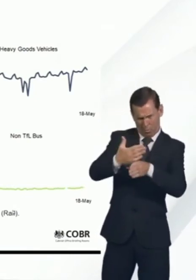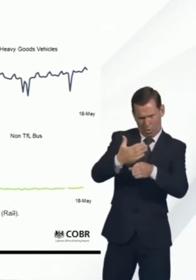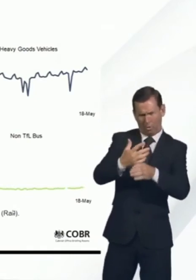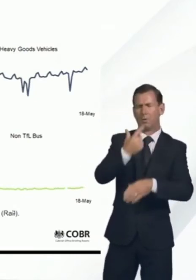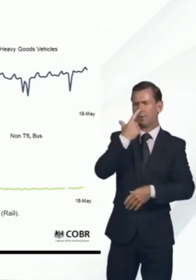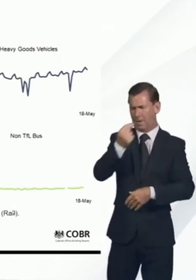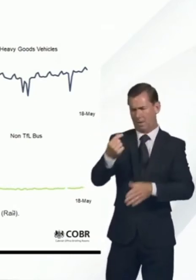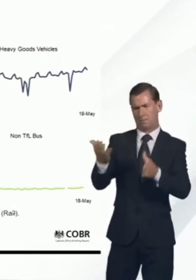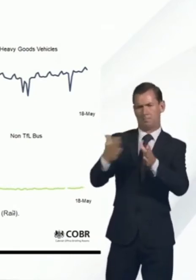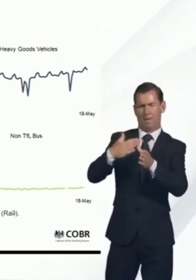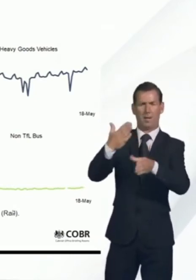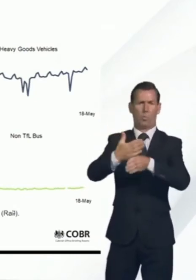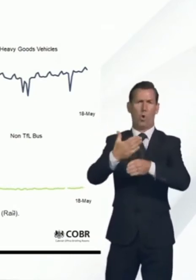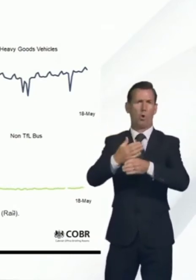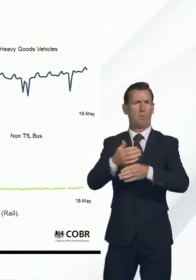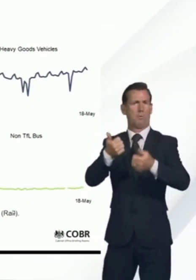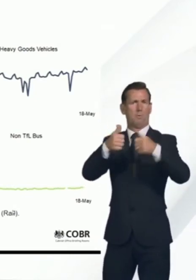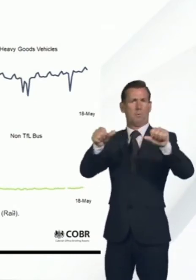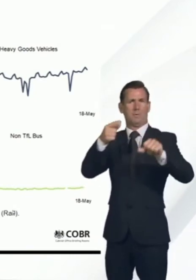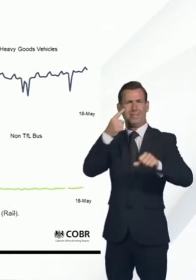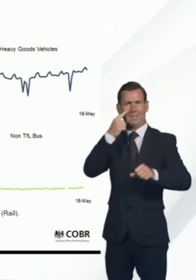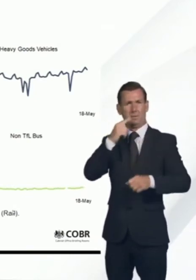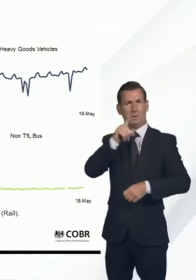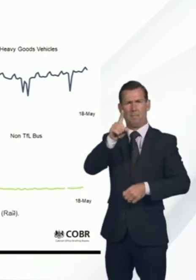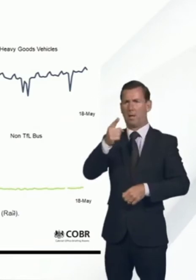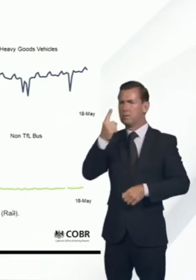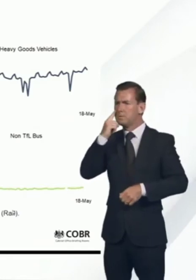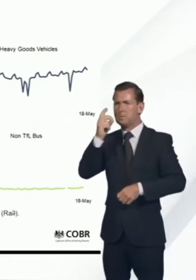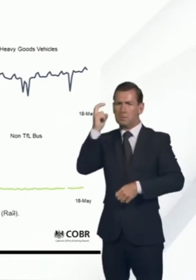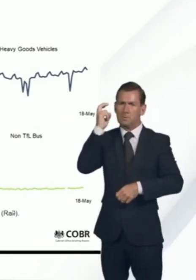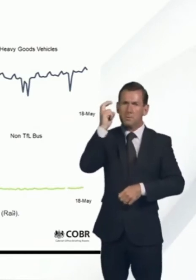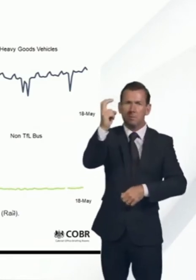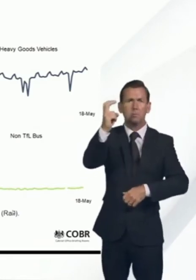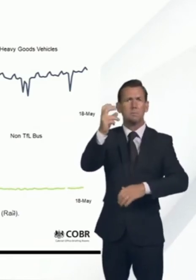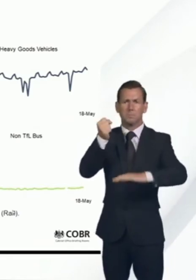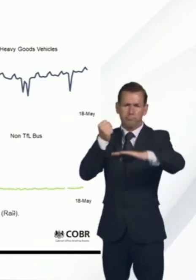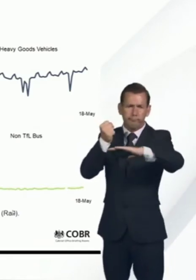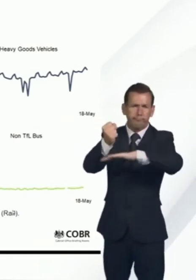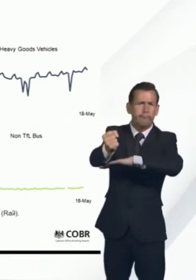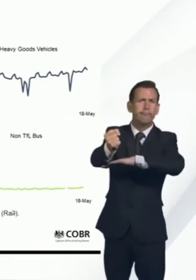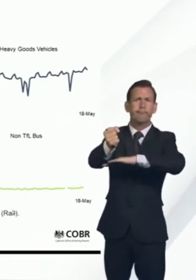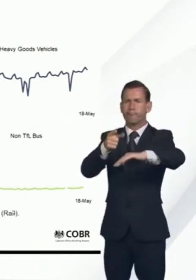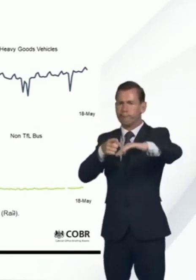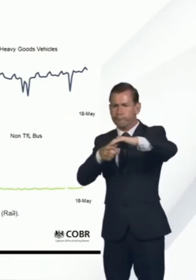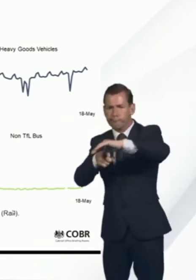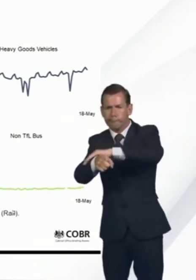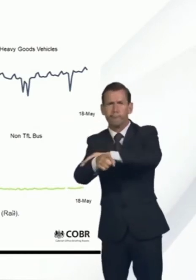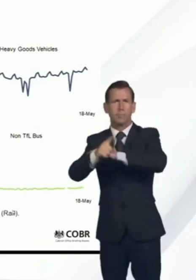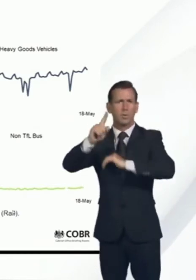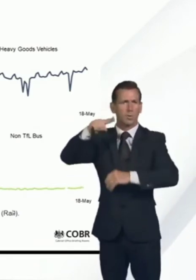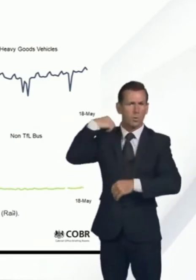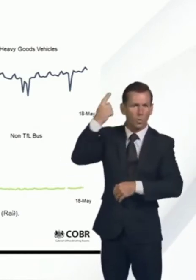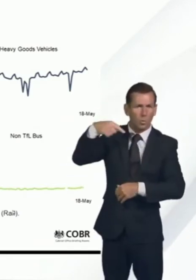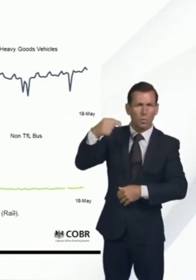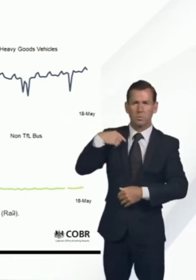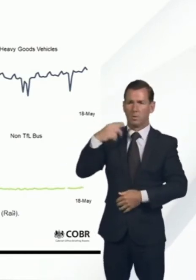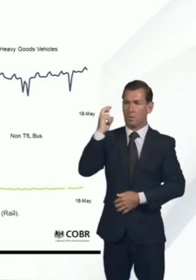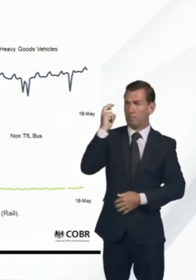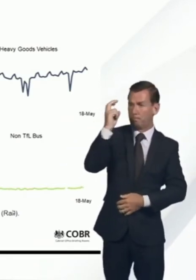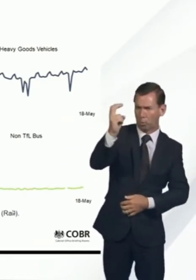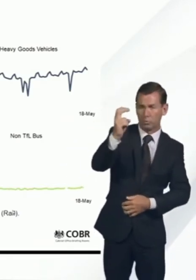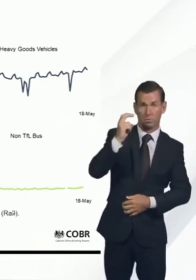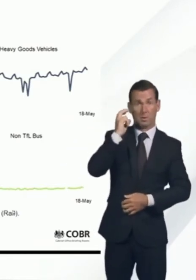home returning. But on public transport, national rail, transport for London and bus outside of London,